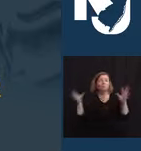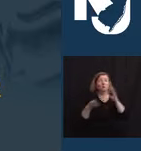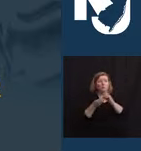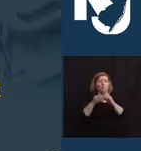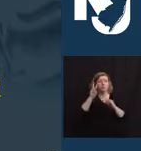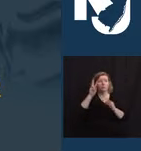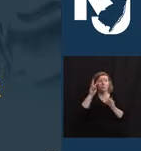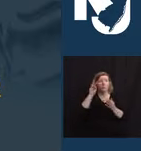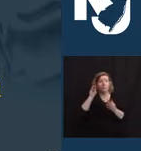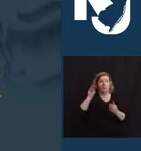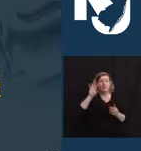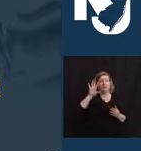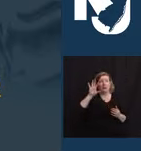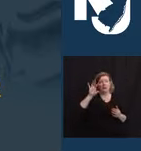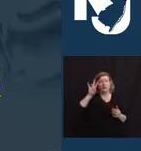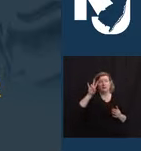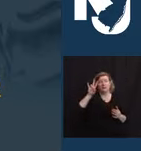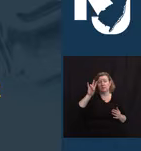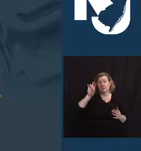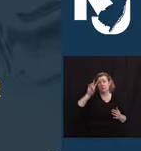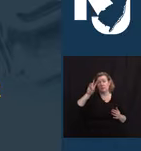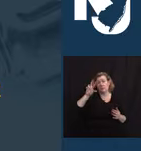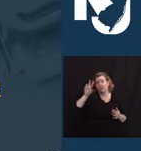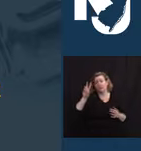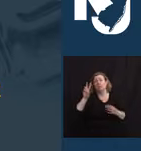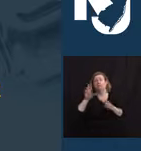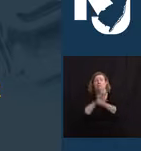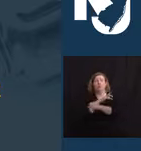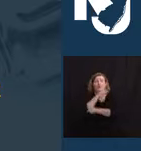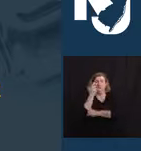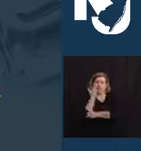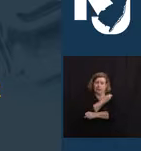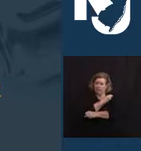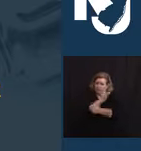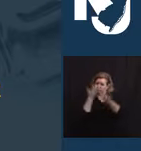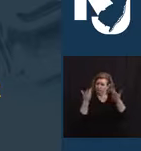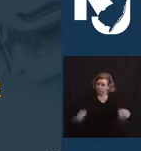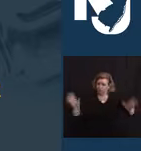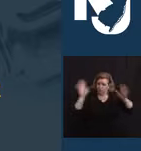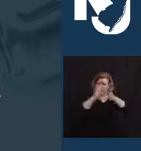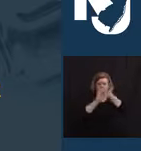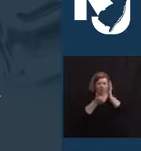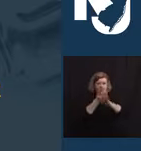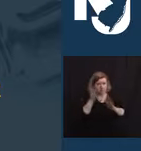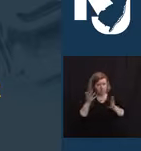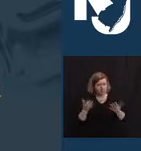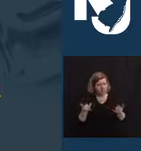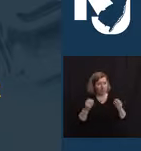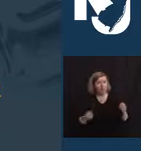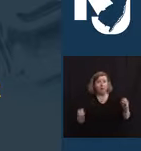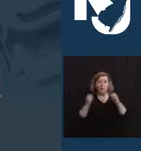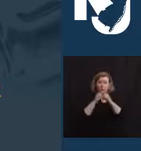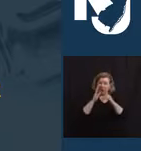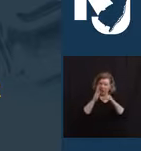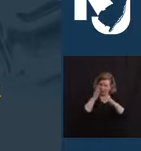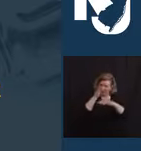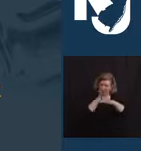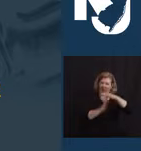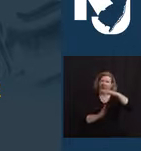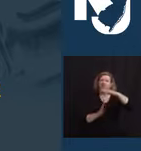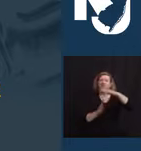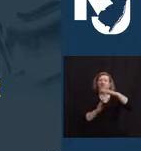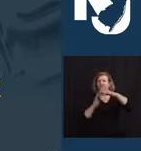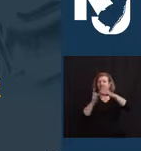,736 fully vaccinated individuals, we are now well more than halfway to our initial goal of 4